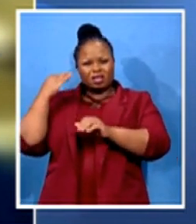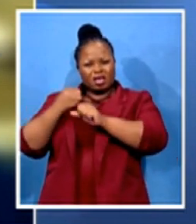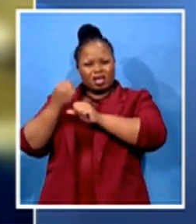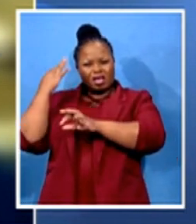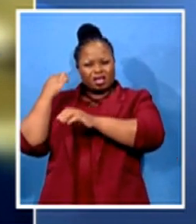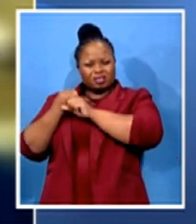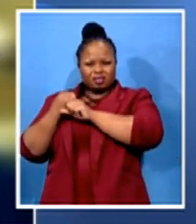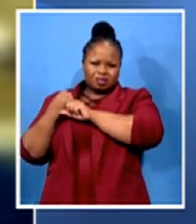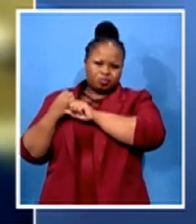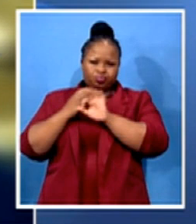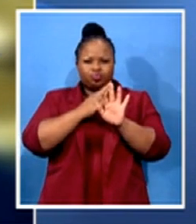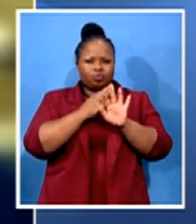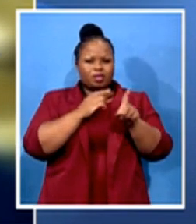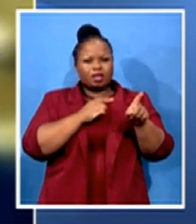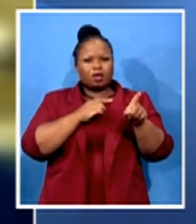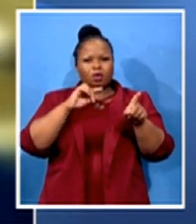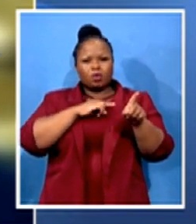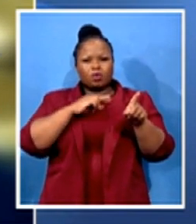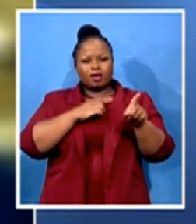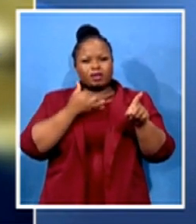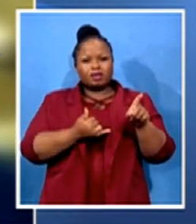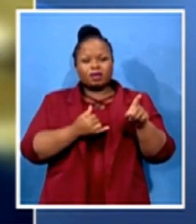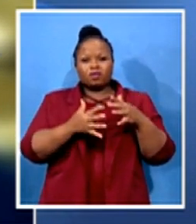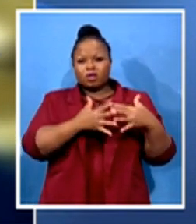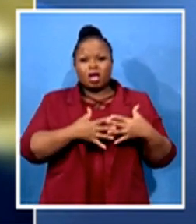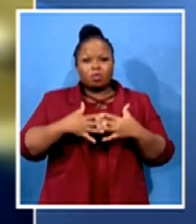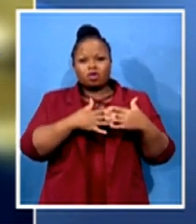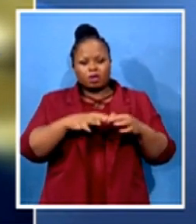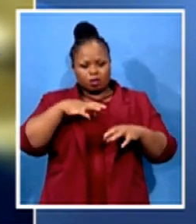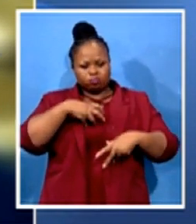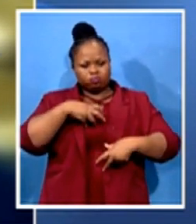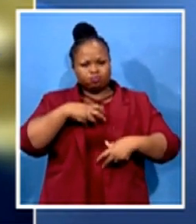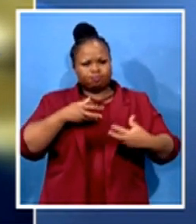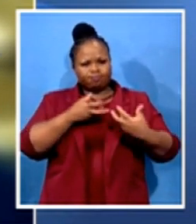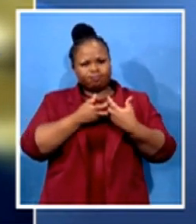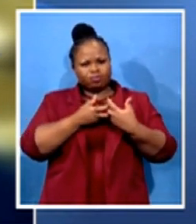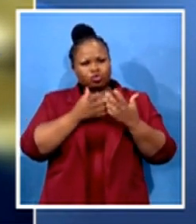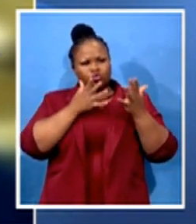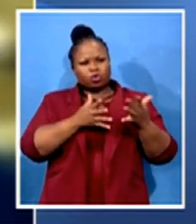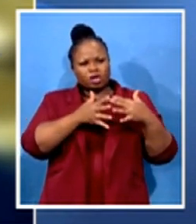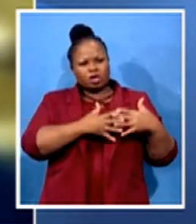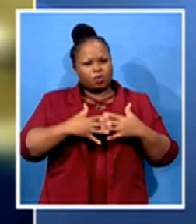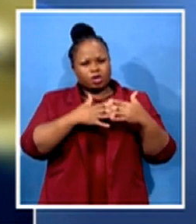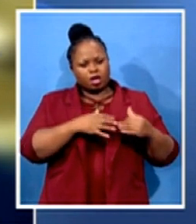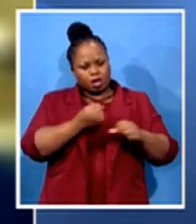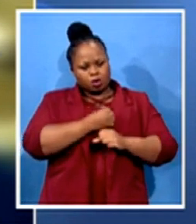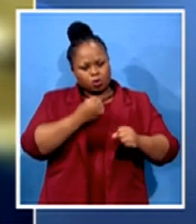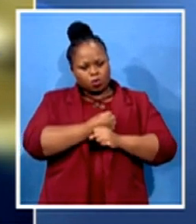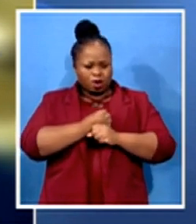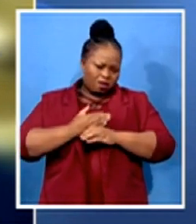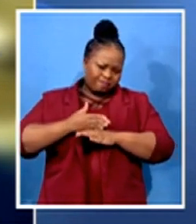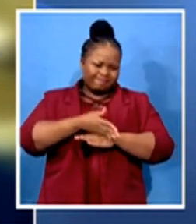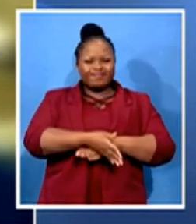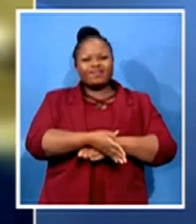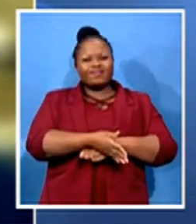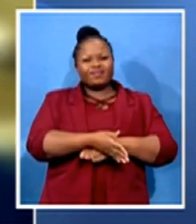what America is today, heart and sweat, hard work, you know. And therefore, for